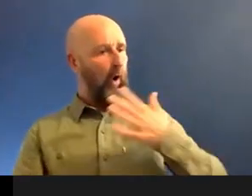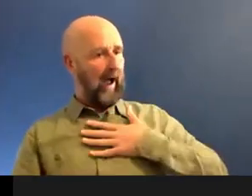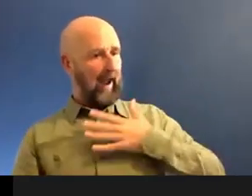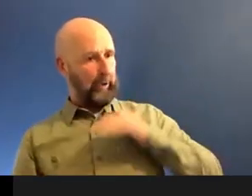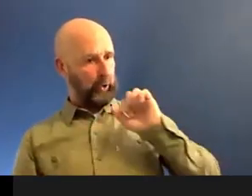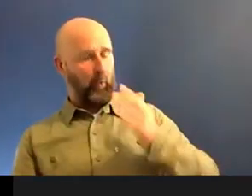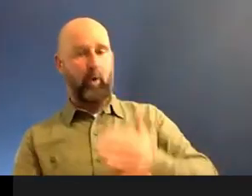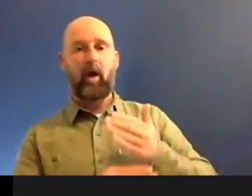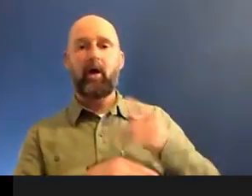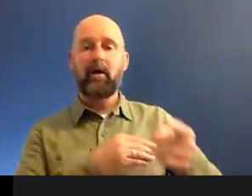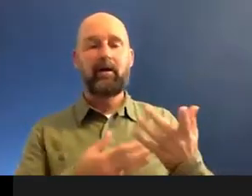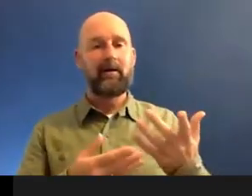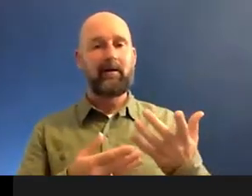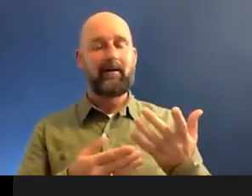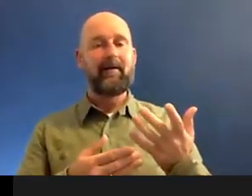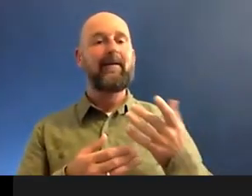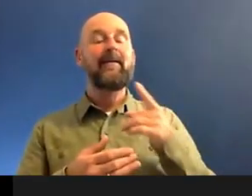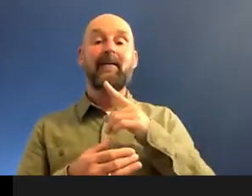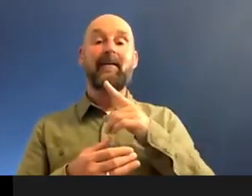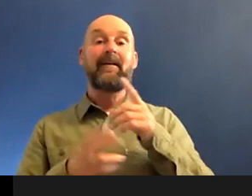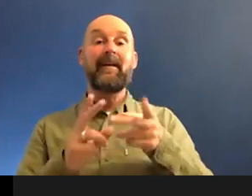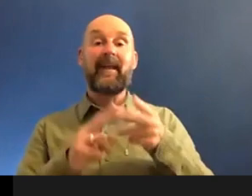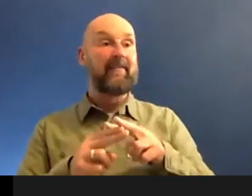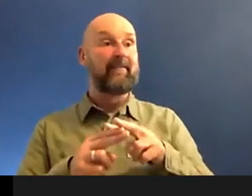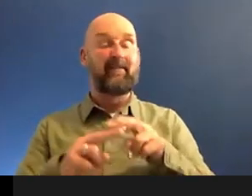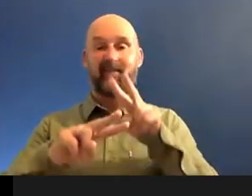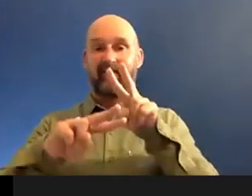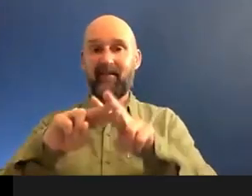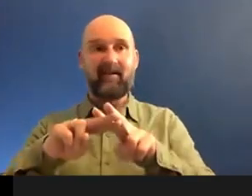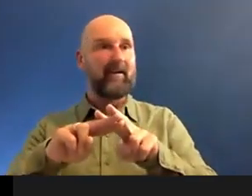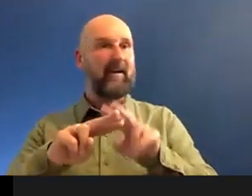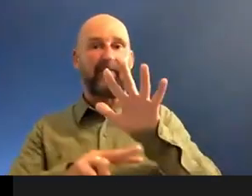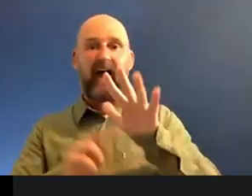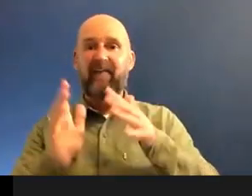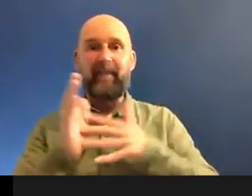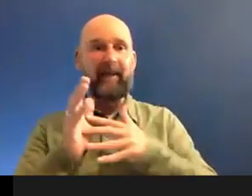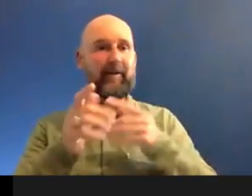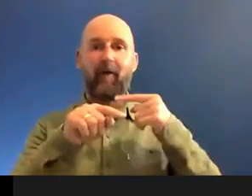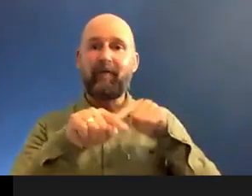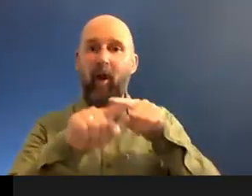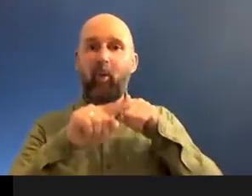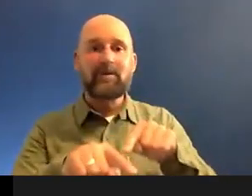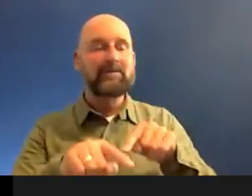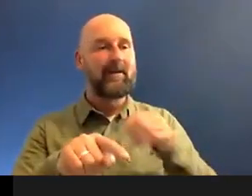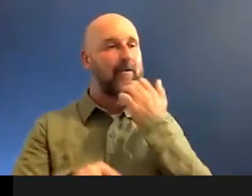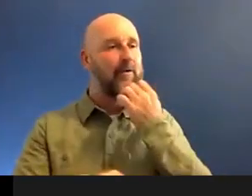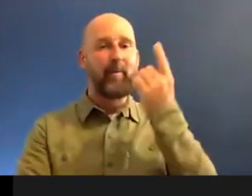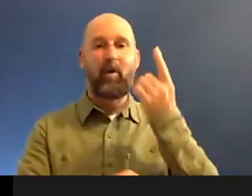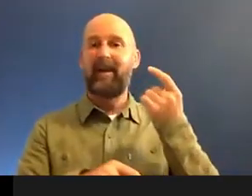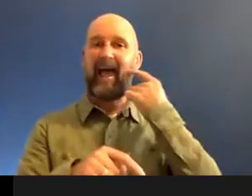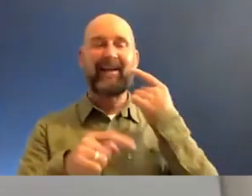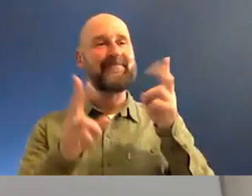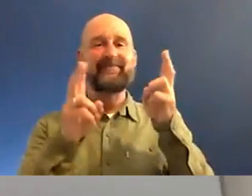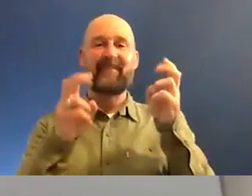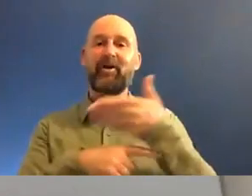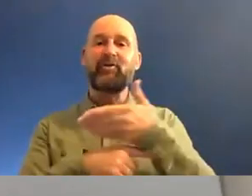in the creative singer, if I had about 5 million followers and I was the latest thing on, you know, the top of the charts, doors open quite easily.